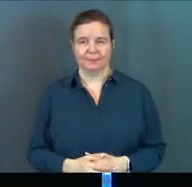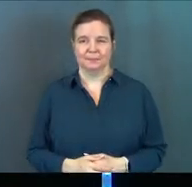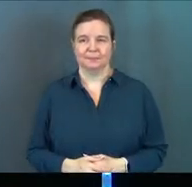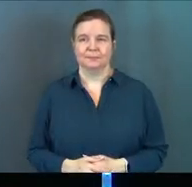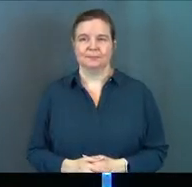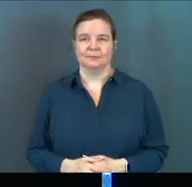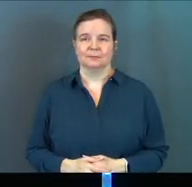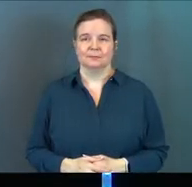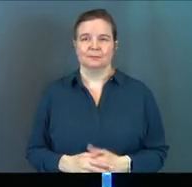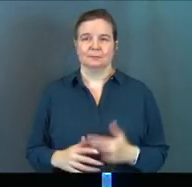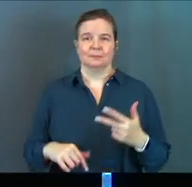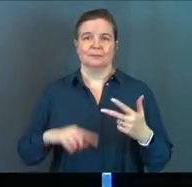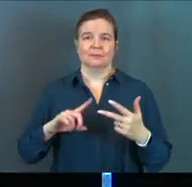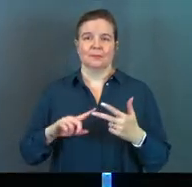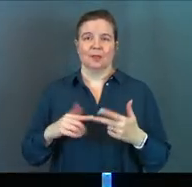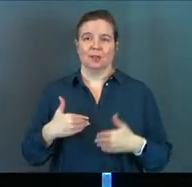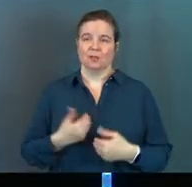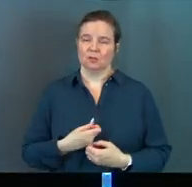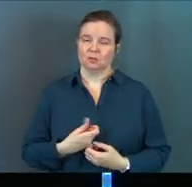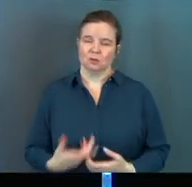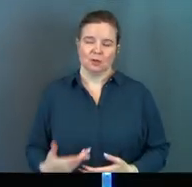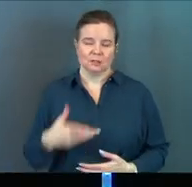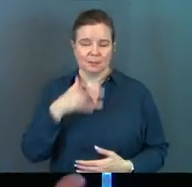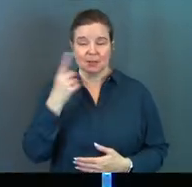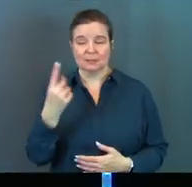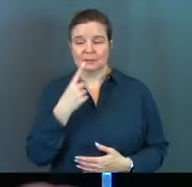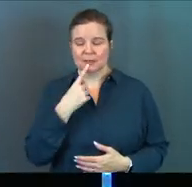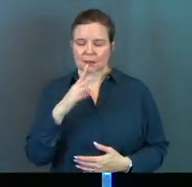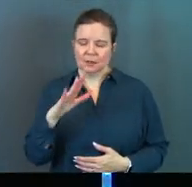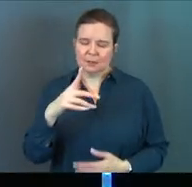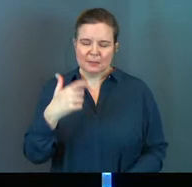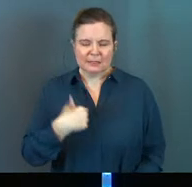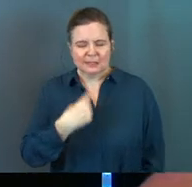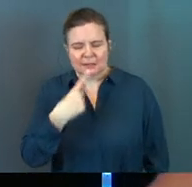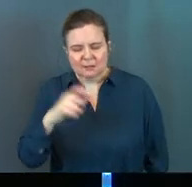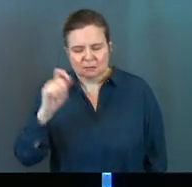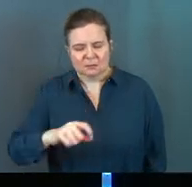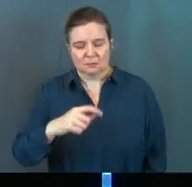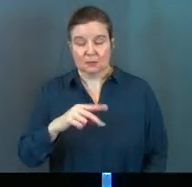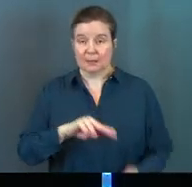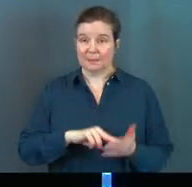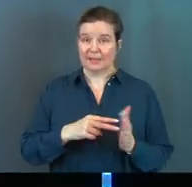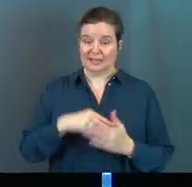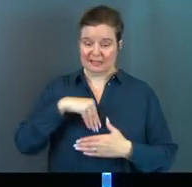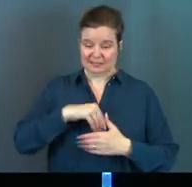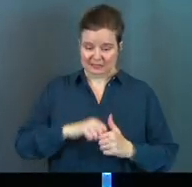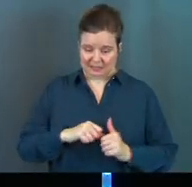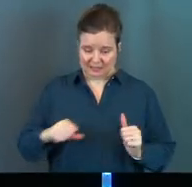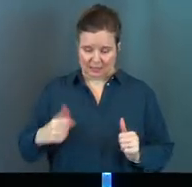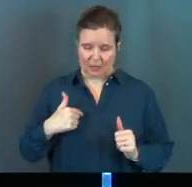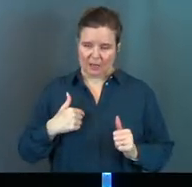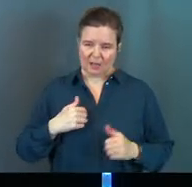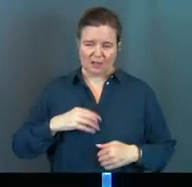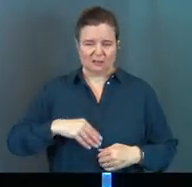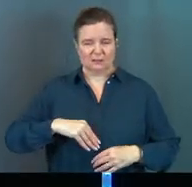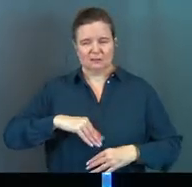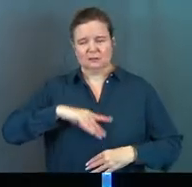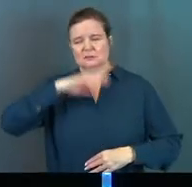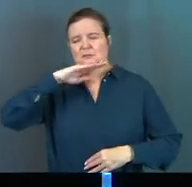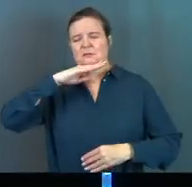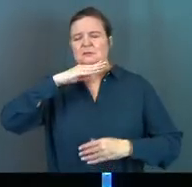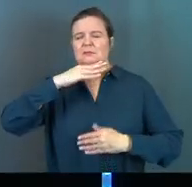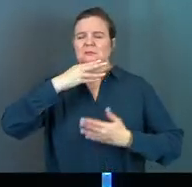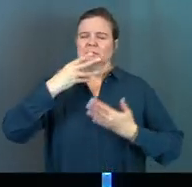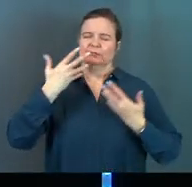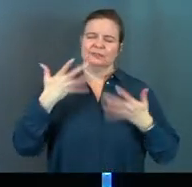The triggered or exhausted parent sometimes says, because I said so, meaning I've reached my limit, please stop fighting so that I can have